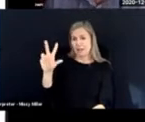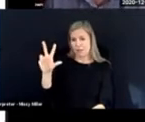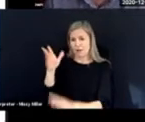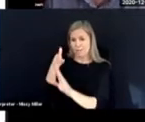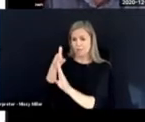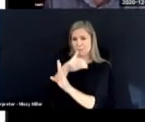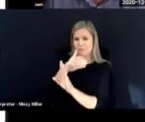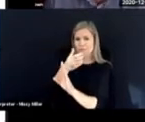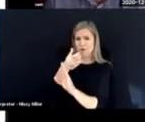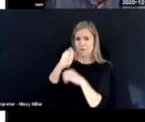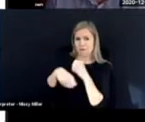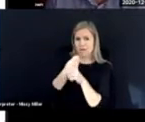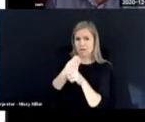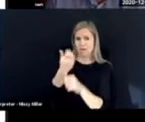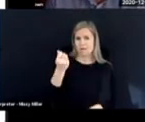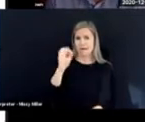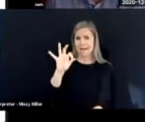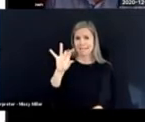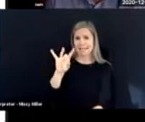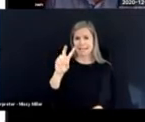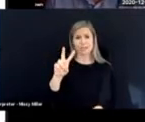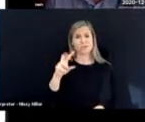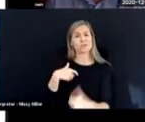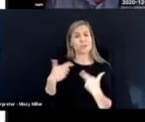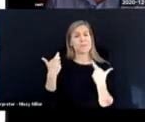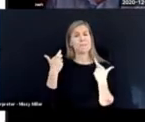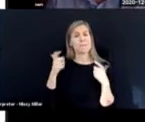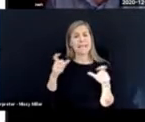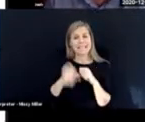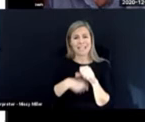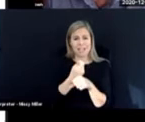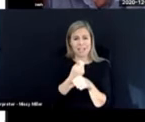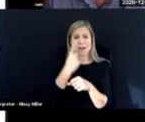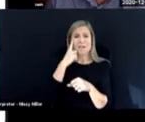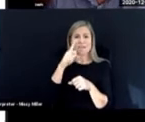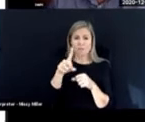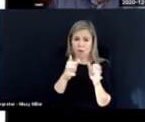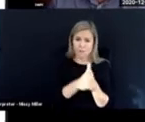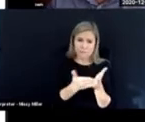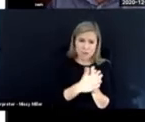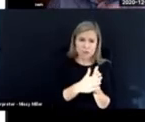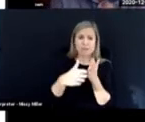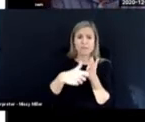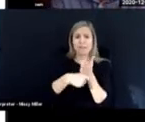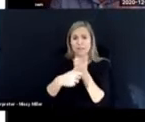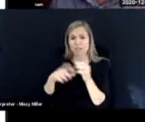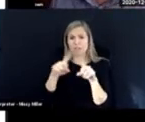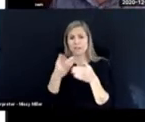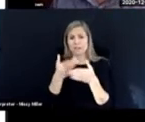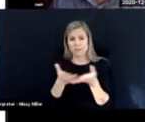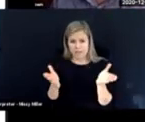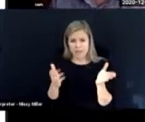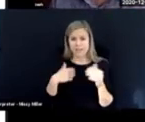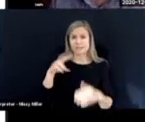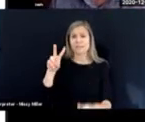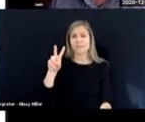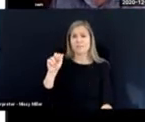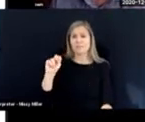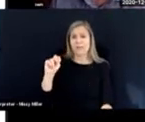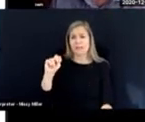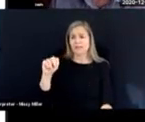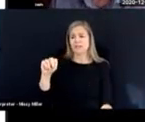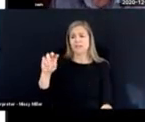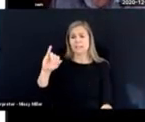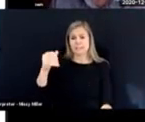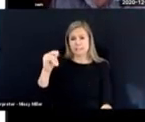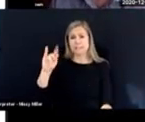1982 was a big year for deafblind literature, because Jan van Dyck published his book about